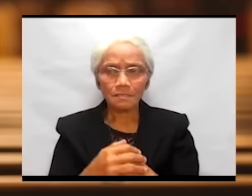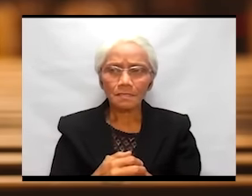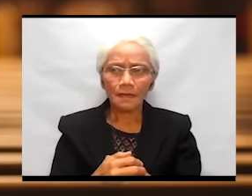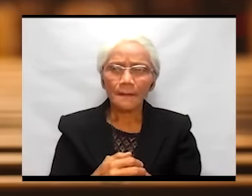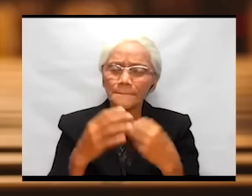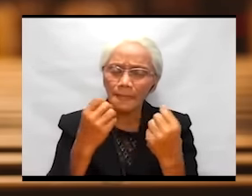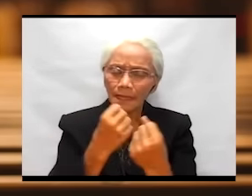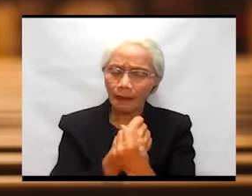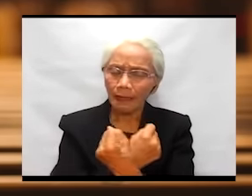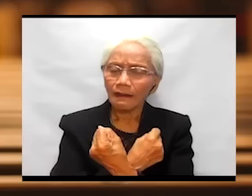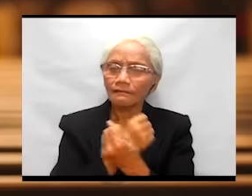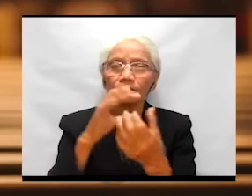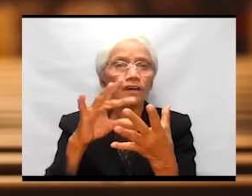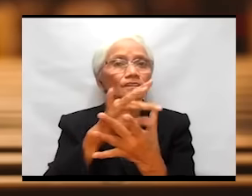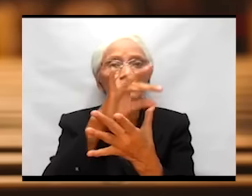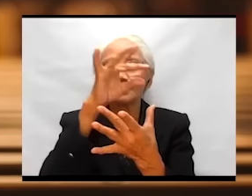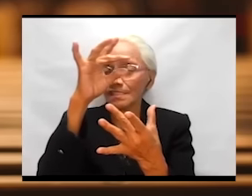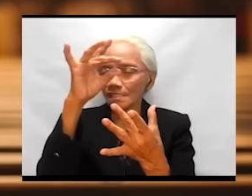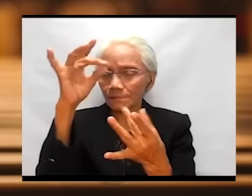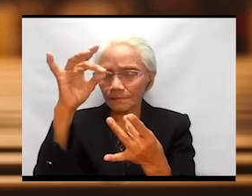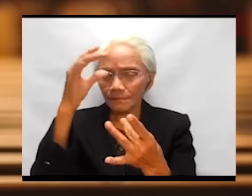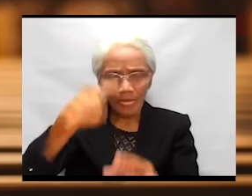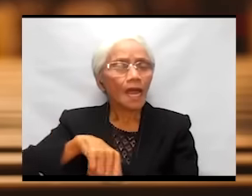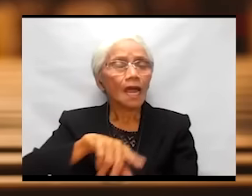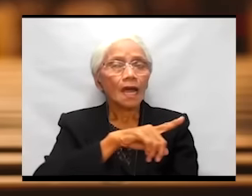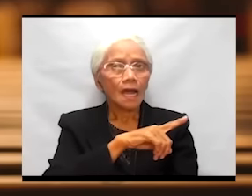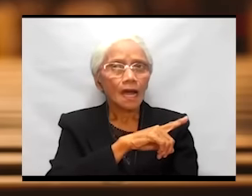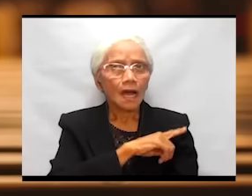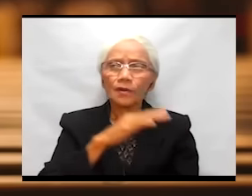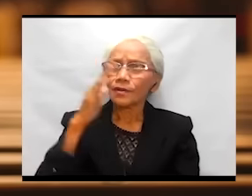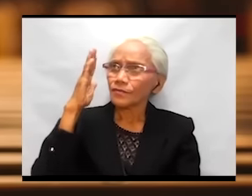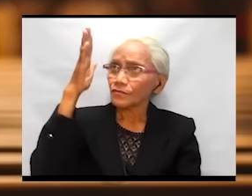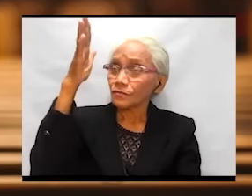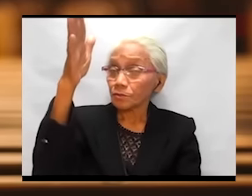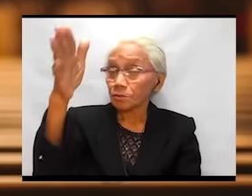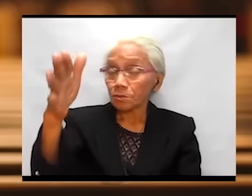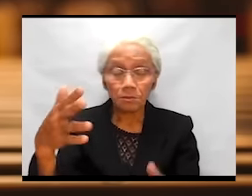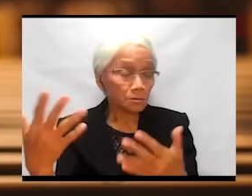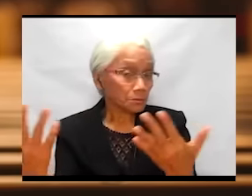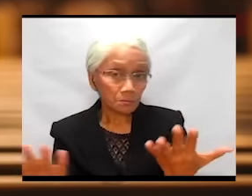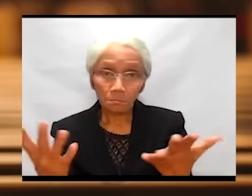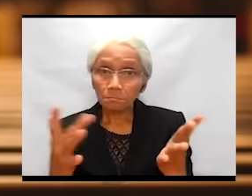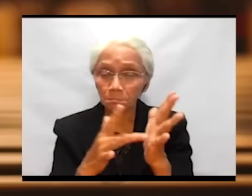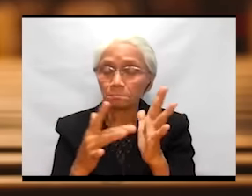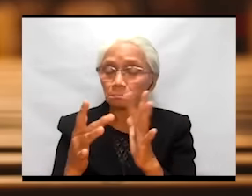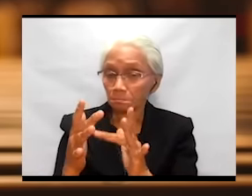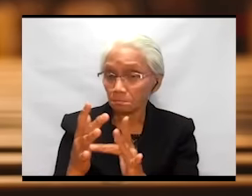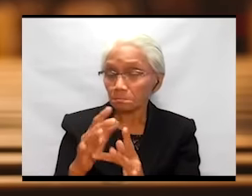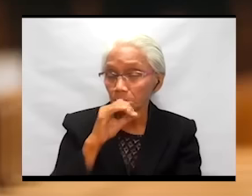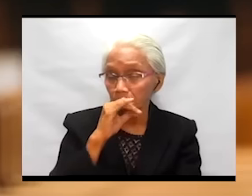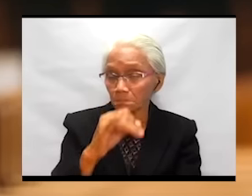by the love of the Spirit, our destination is where He is.